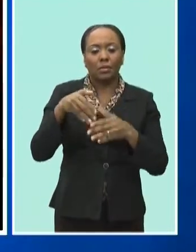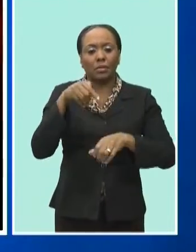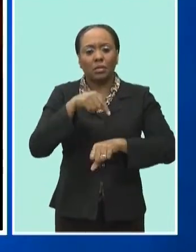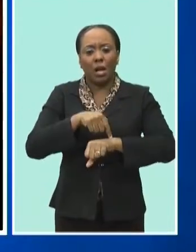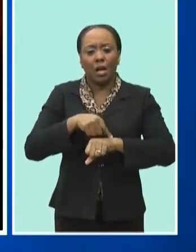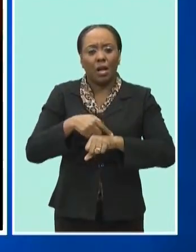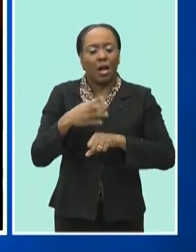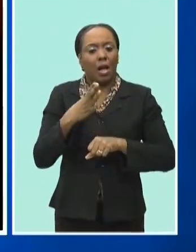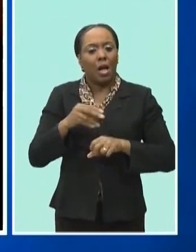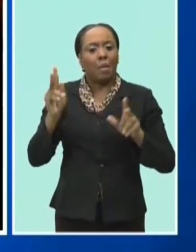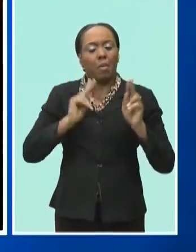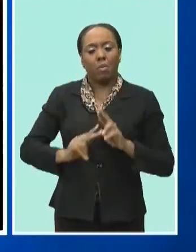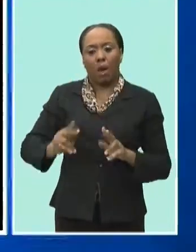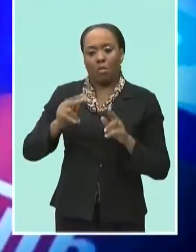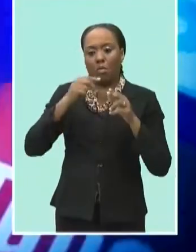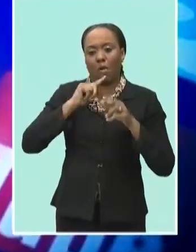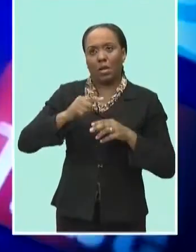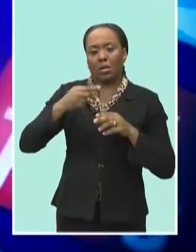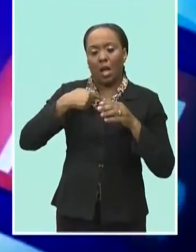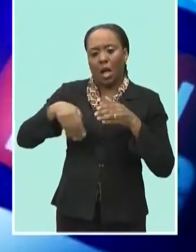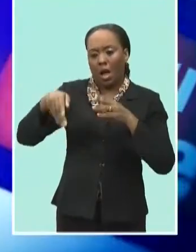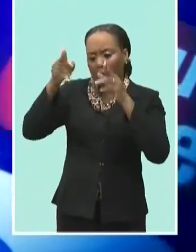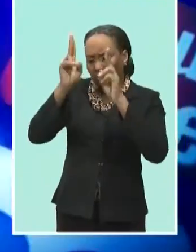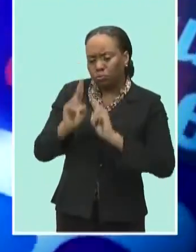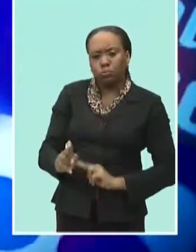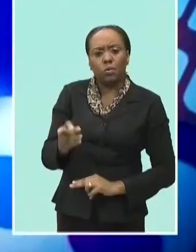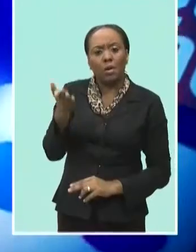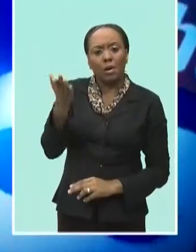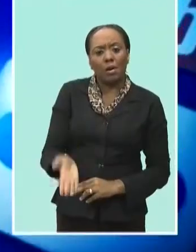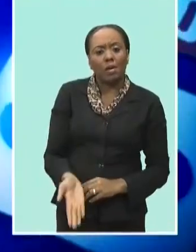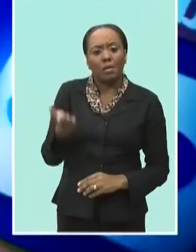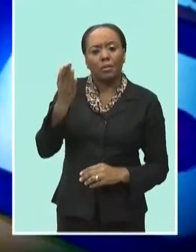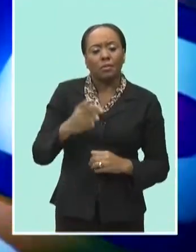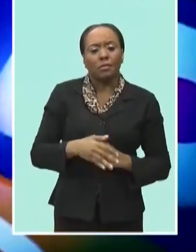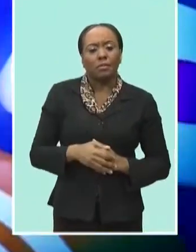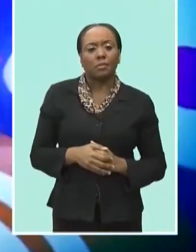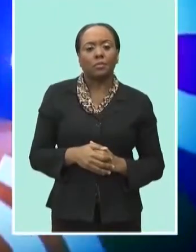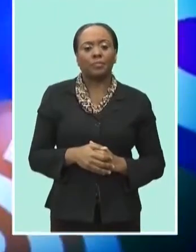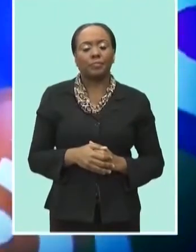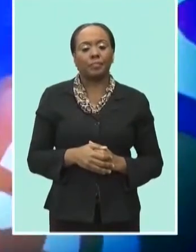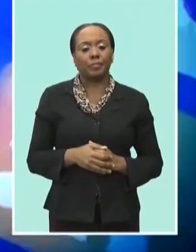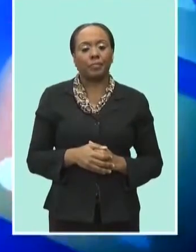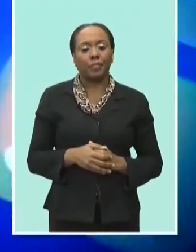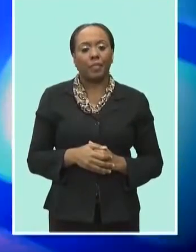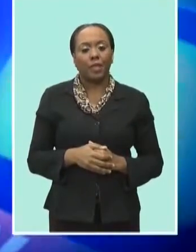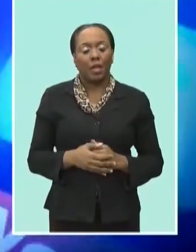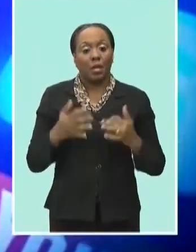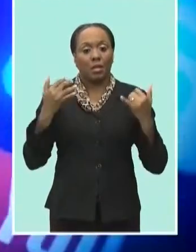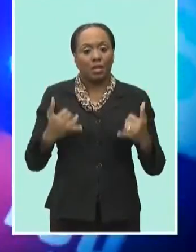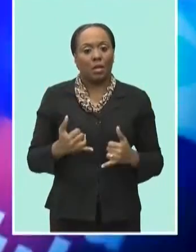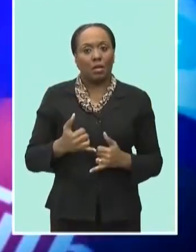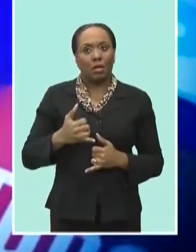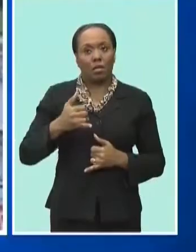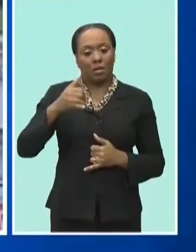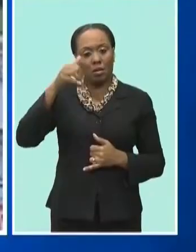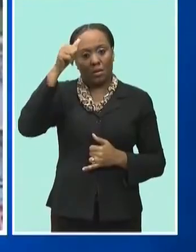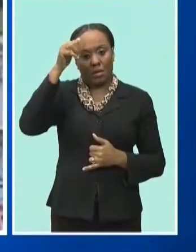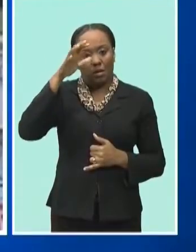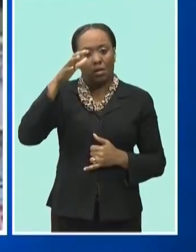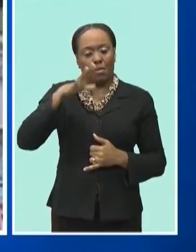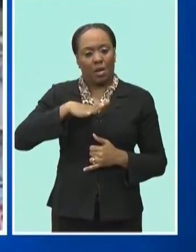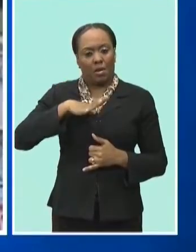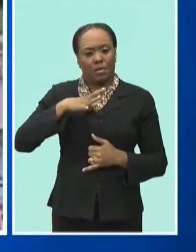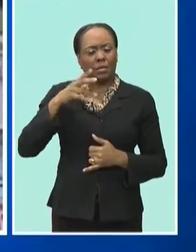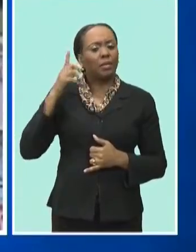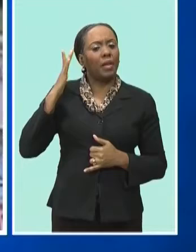as an icon in that country. Now over to California, the man on to the right of the screen,